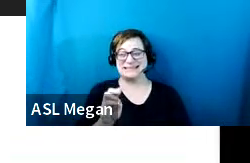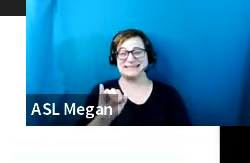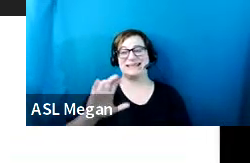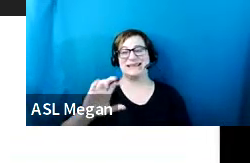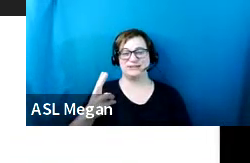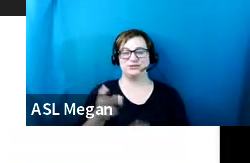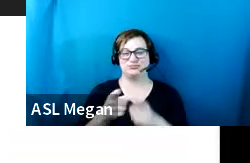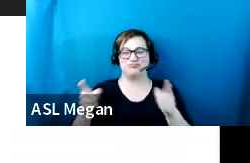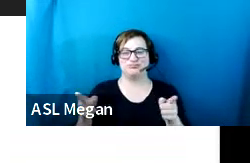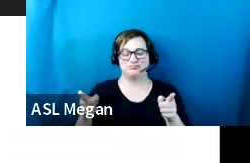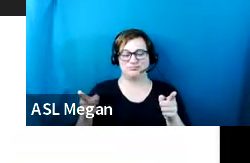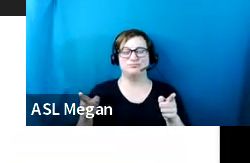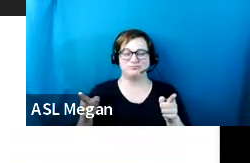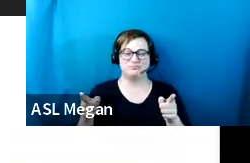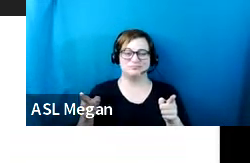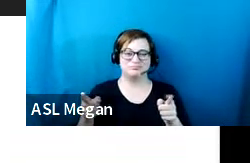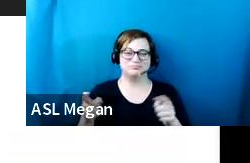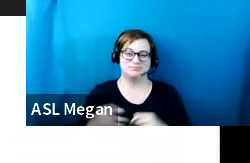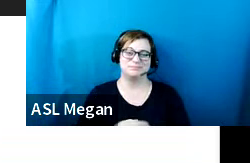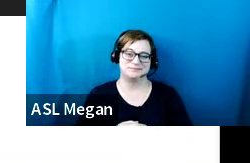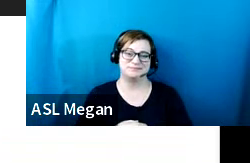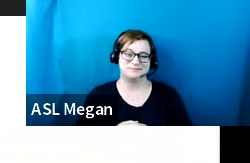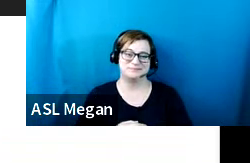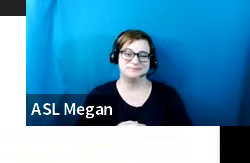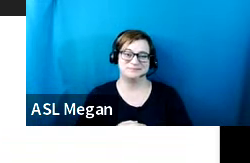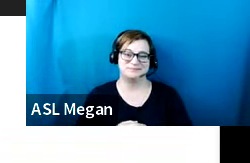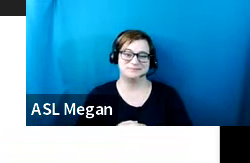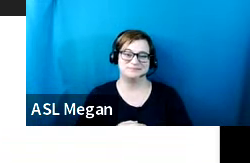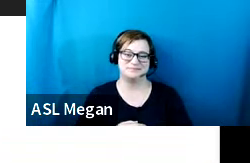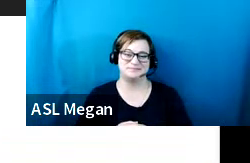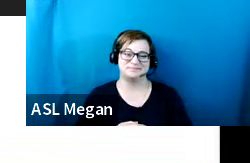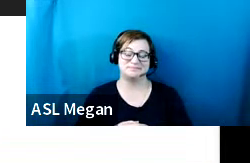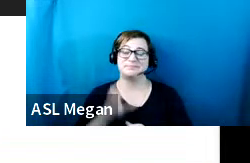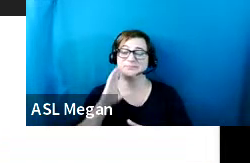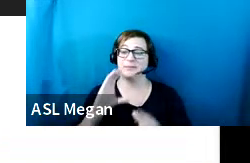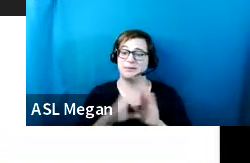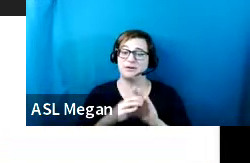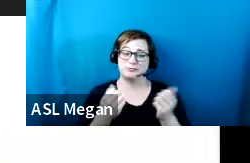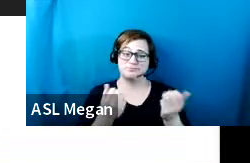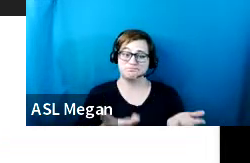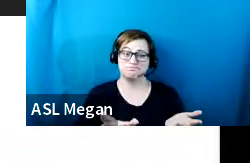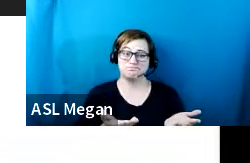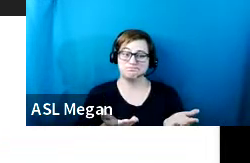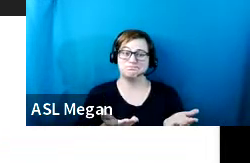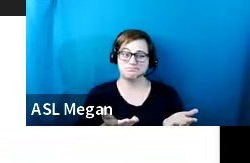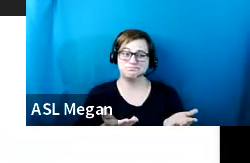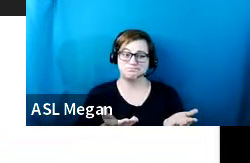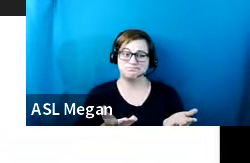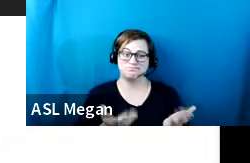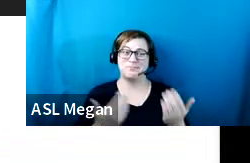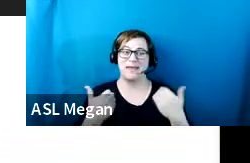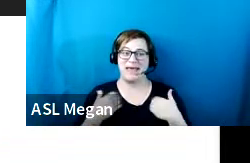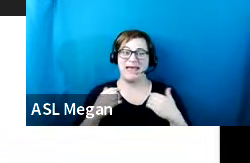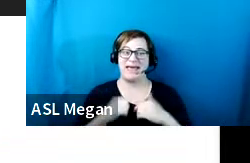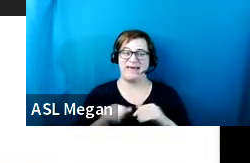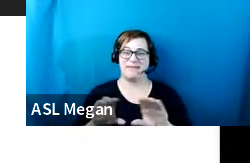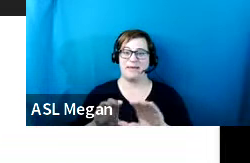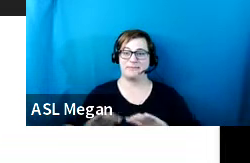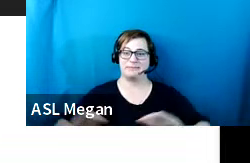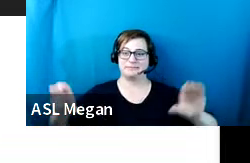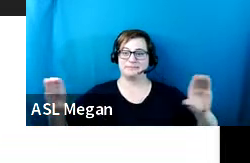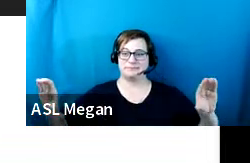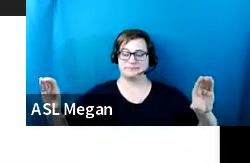inch minimum width anyways. You can see here in this image on the left that we have that parallel curb ramp situation.